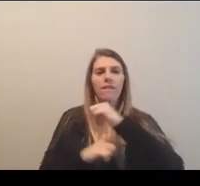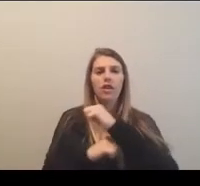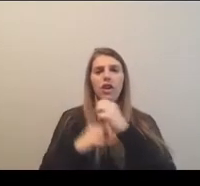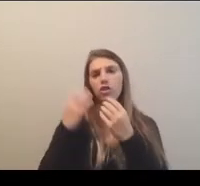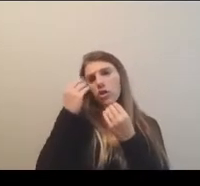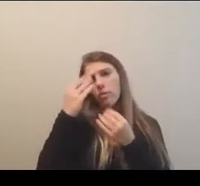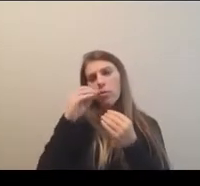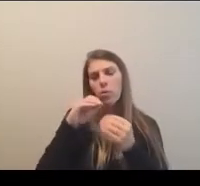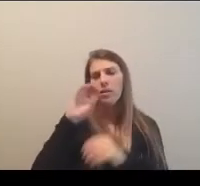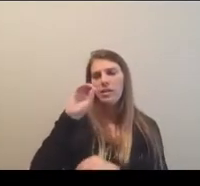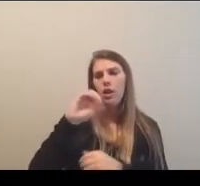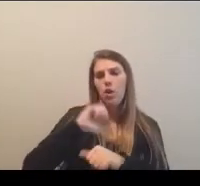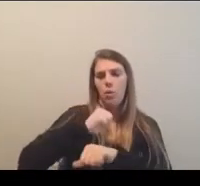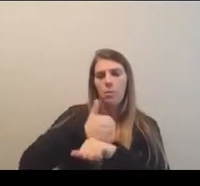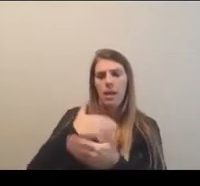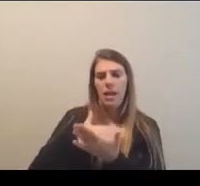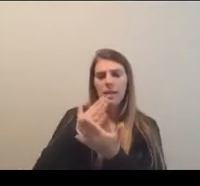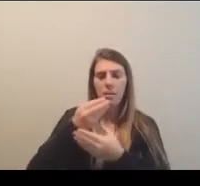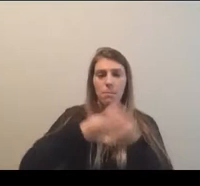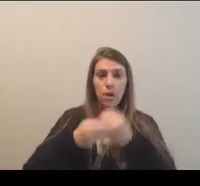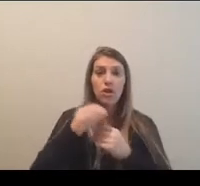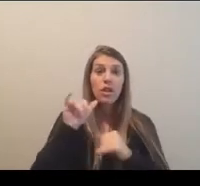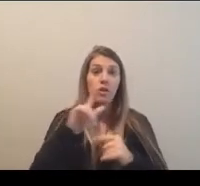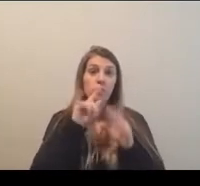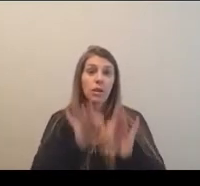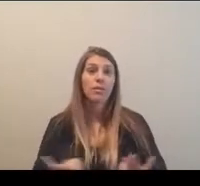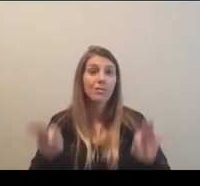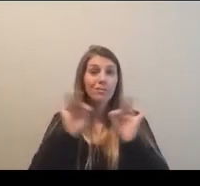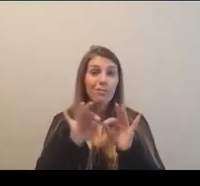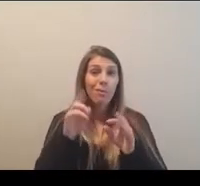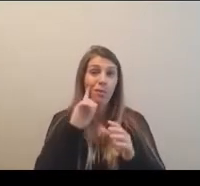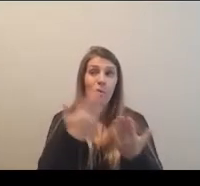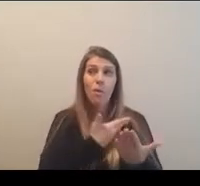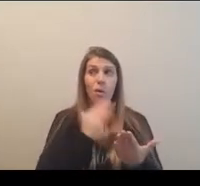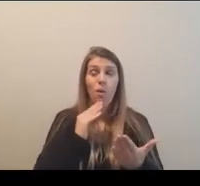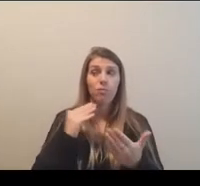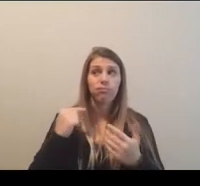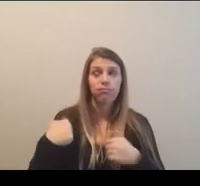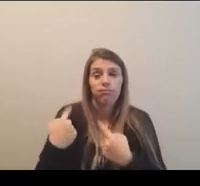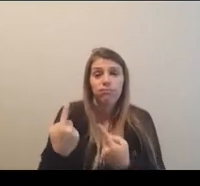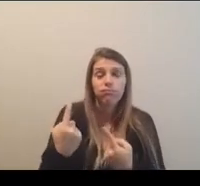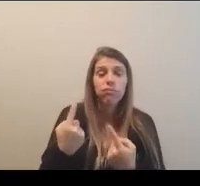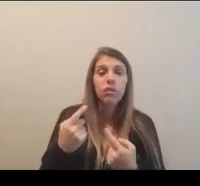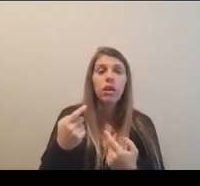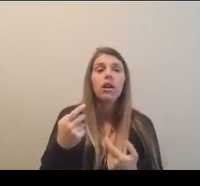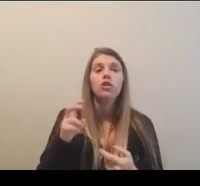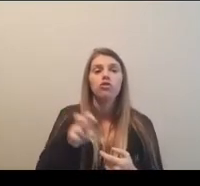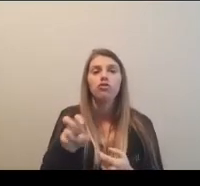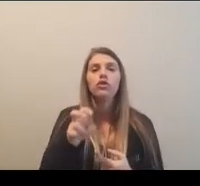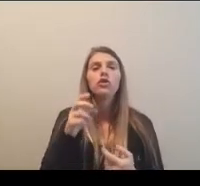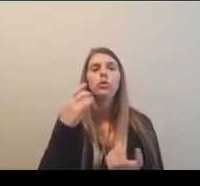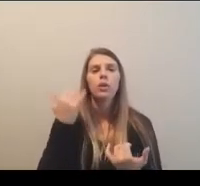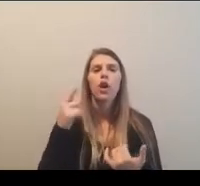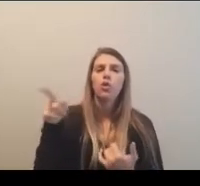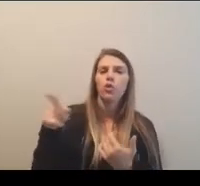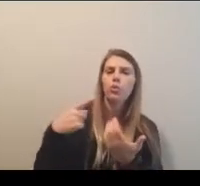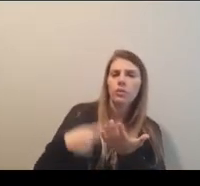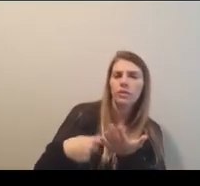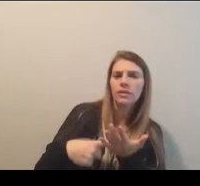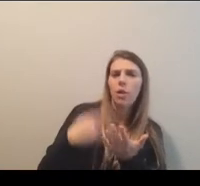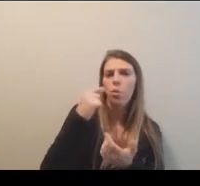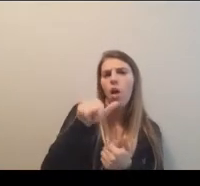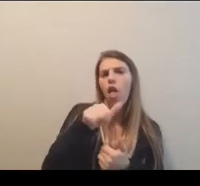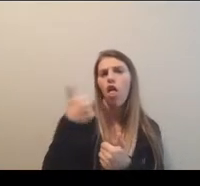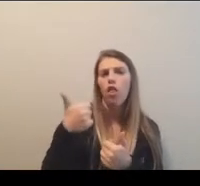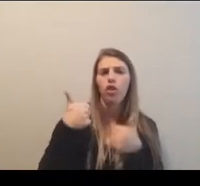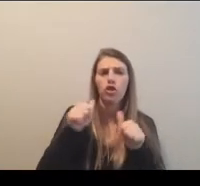about zero-based budgeting, which has been so essential to the, the progress that is being made. Um, I'll invite you to start with this one, to talk about other efforts